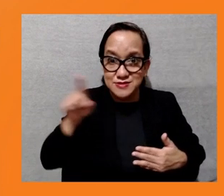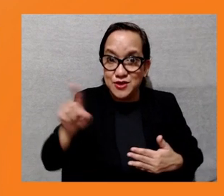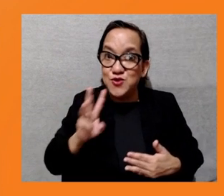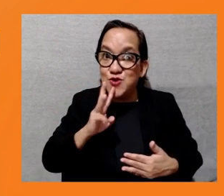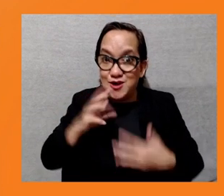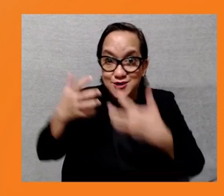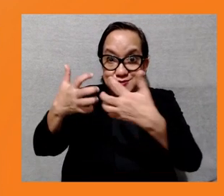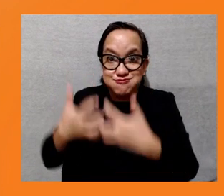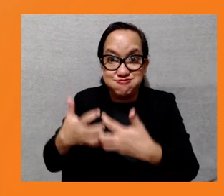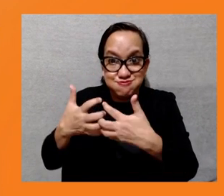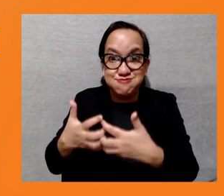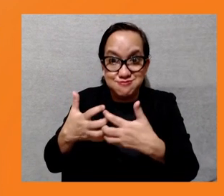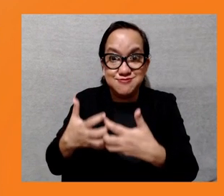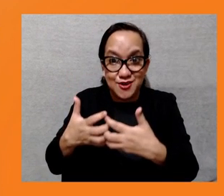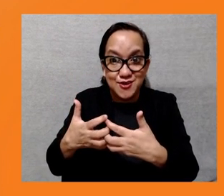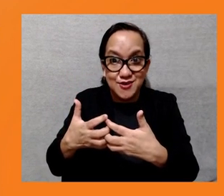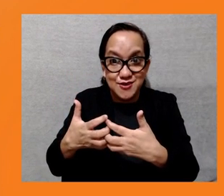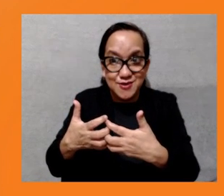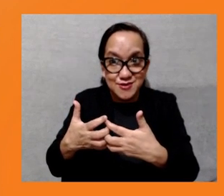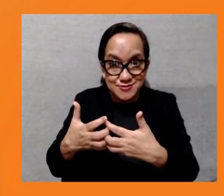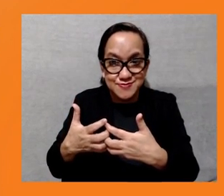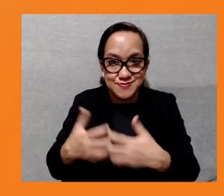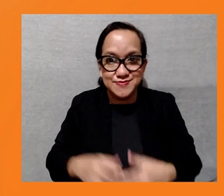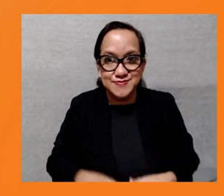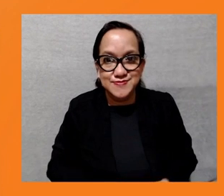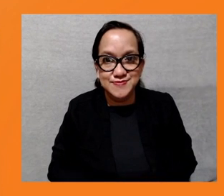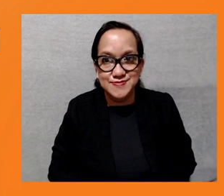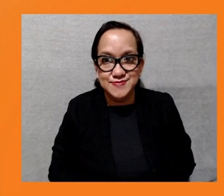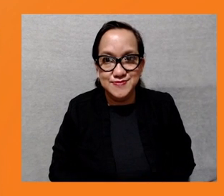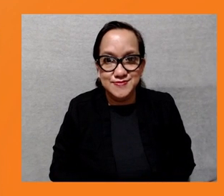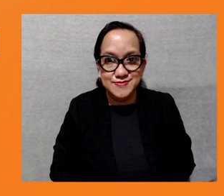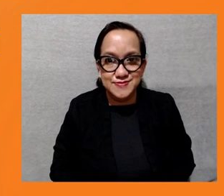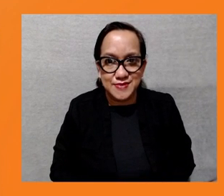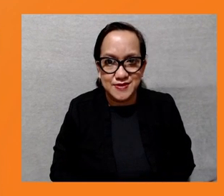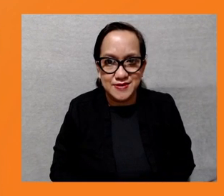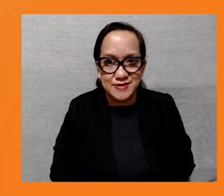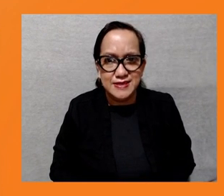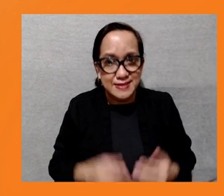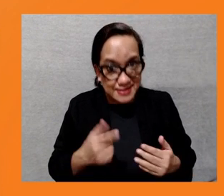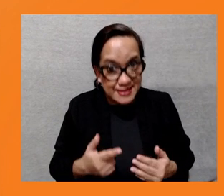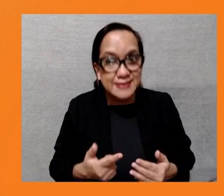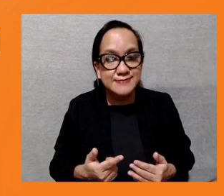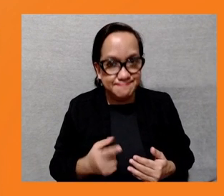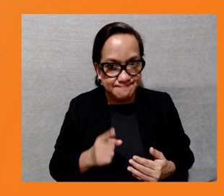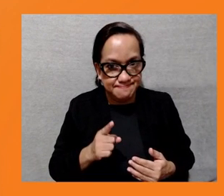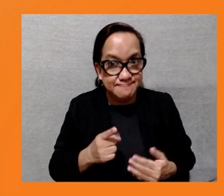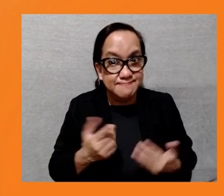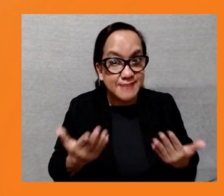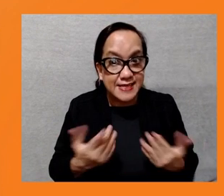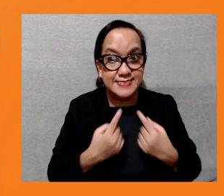and spiritual realms. So, it has again mentioned that RIP was translated into Nepali and distributed to affected peoples.